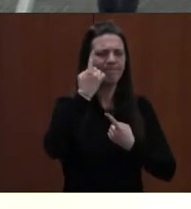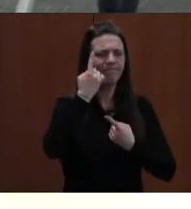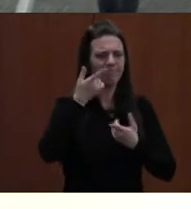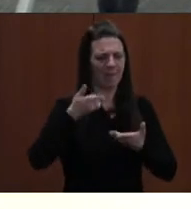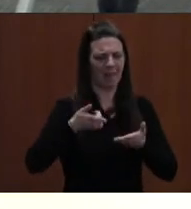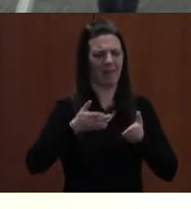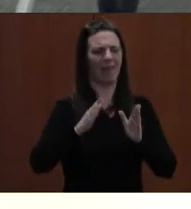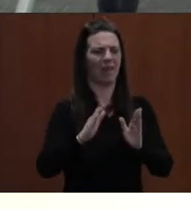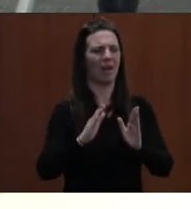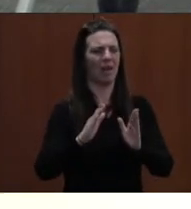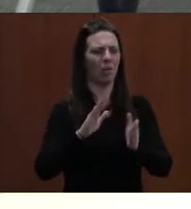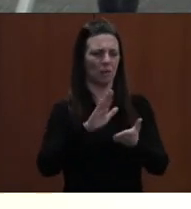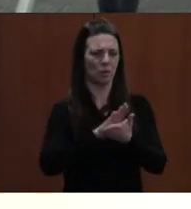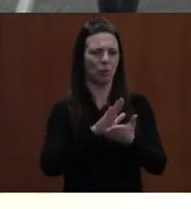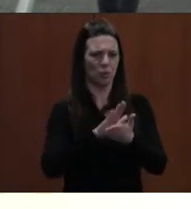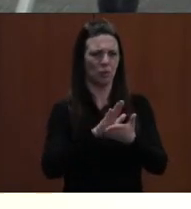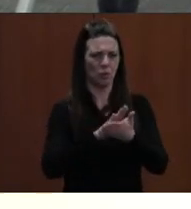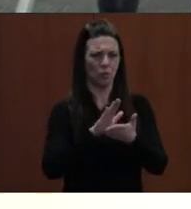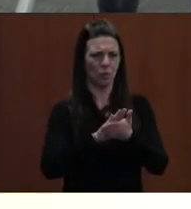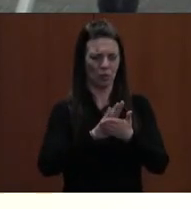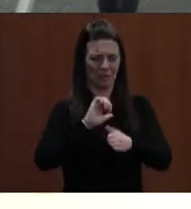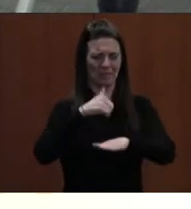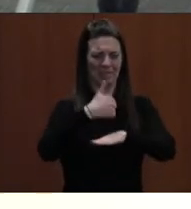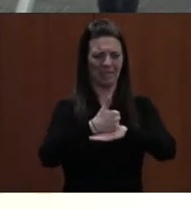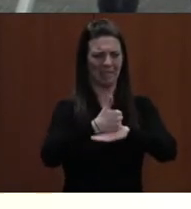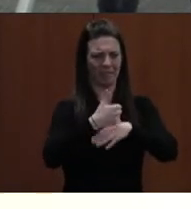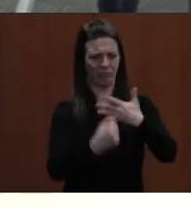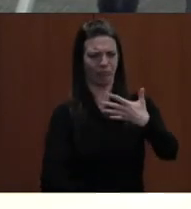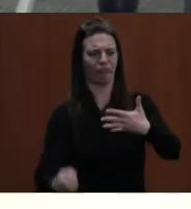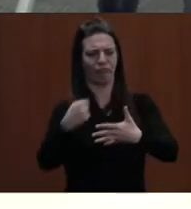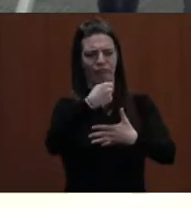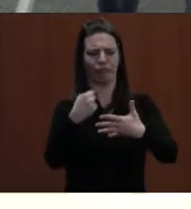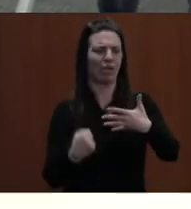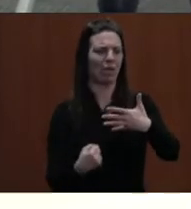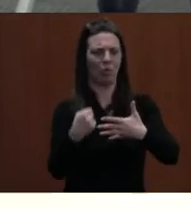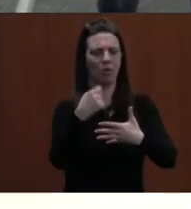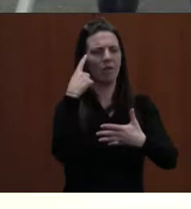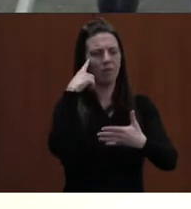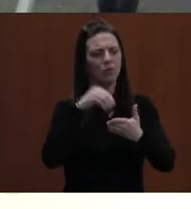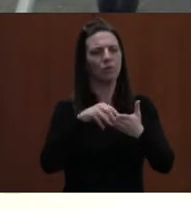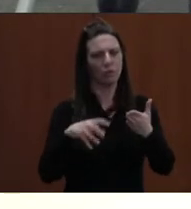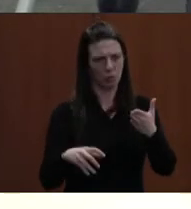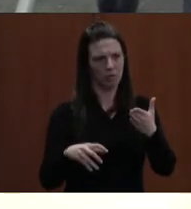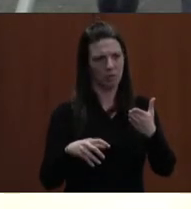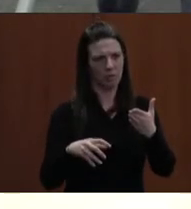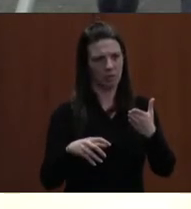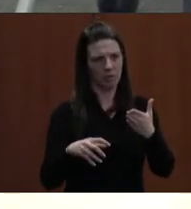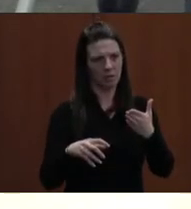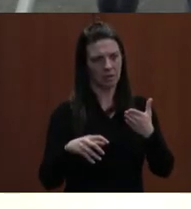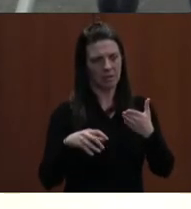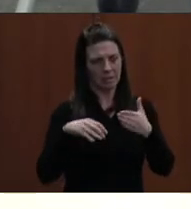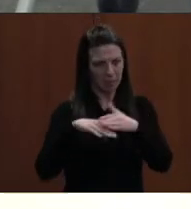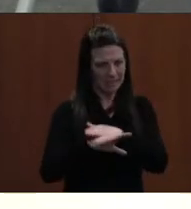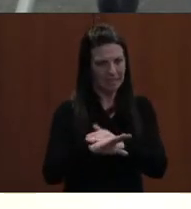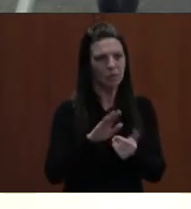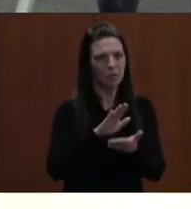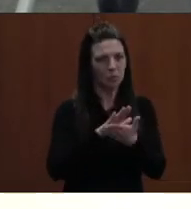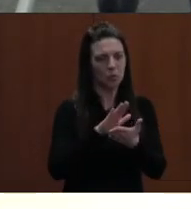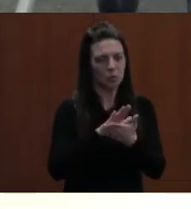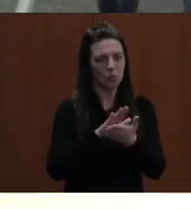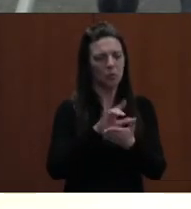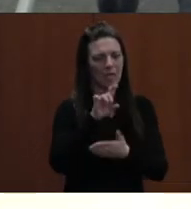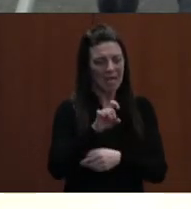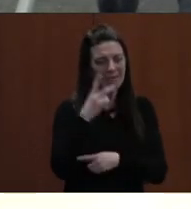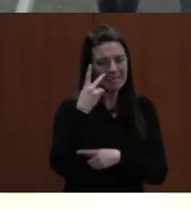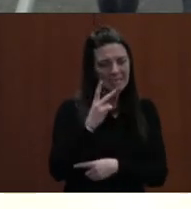priorities for their students as they return in the fall. Poll the faculty. What do we see are our major needs in the school?